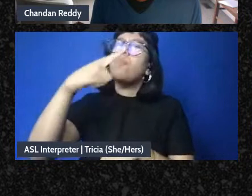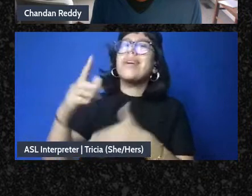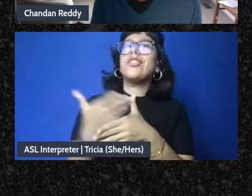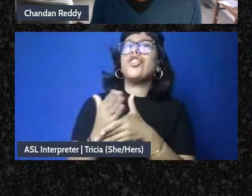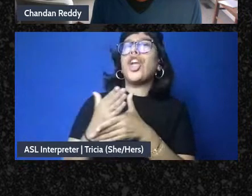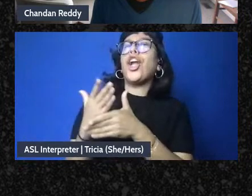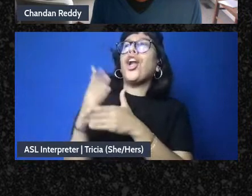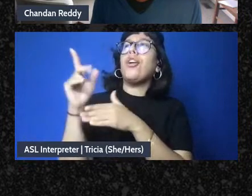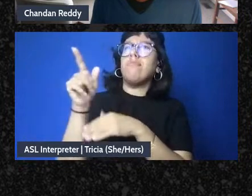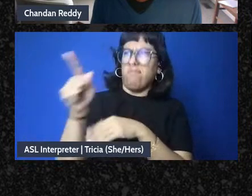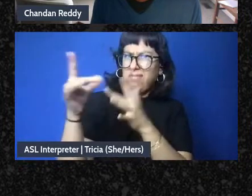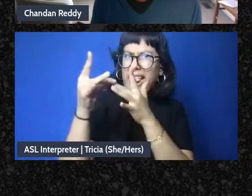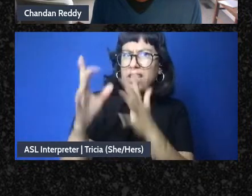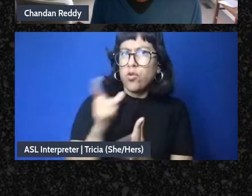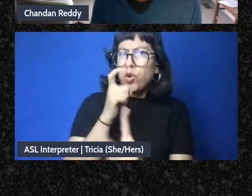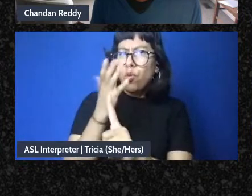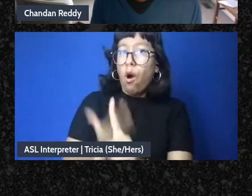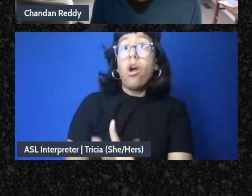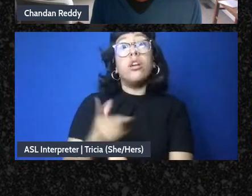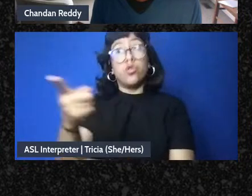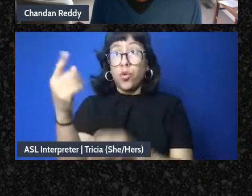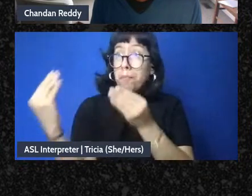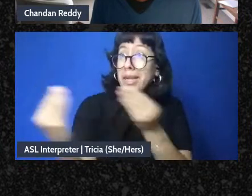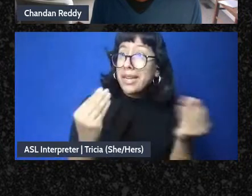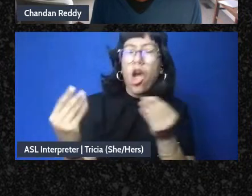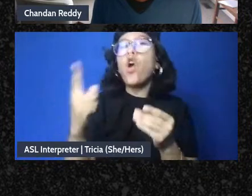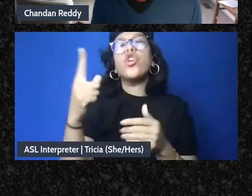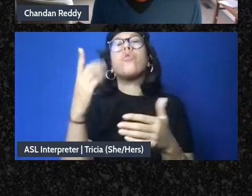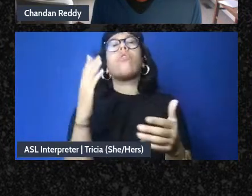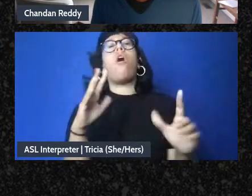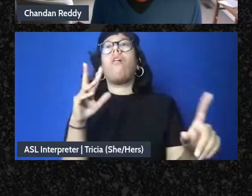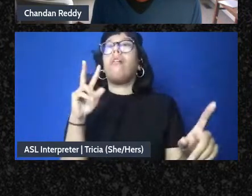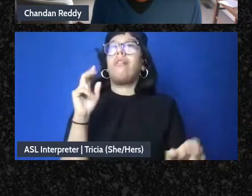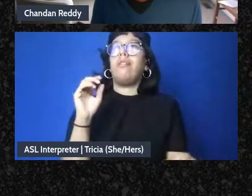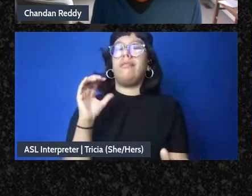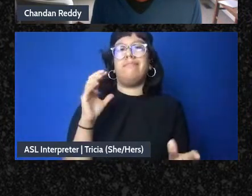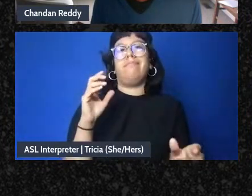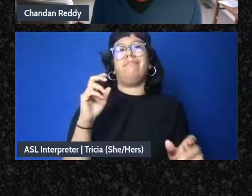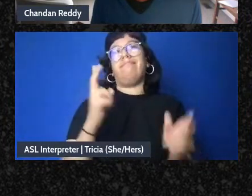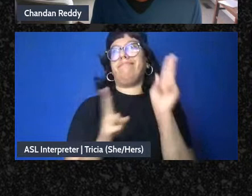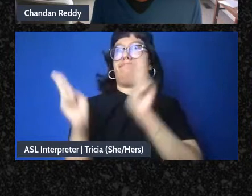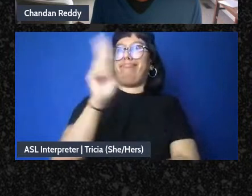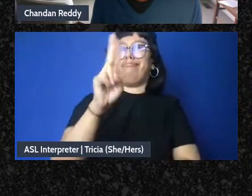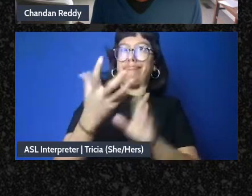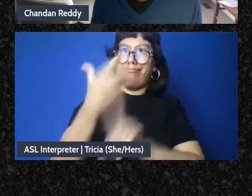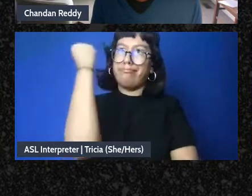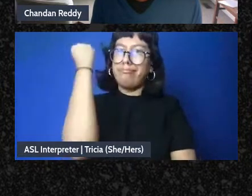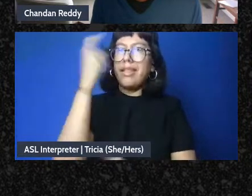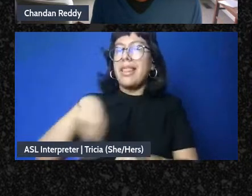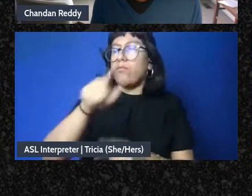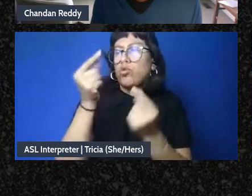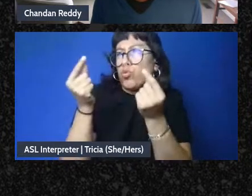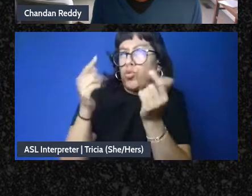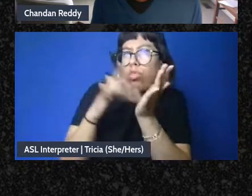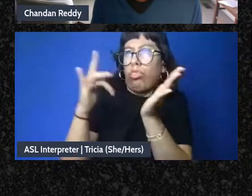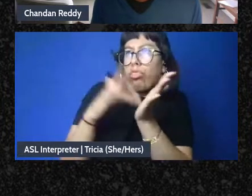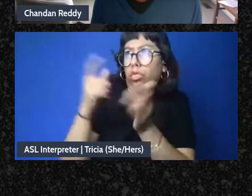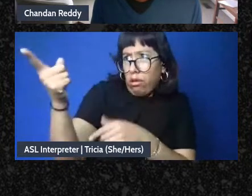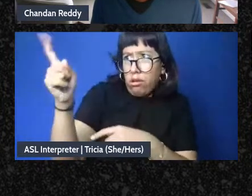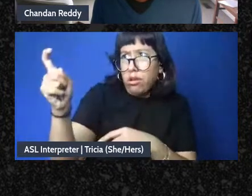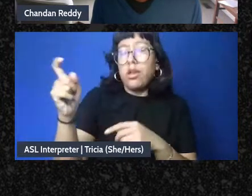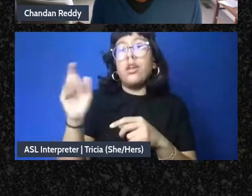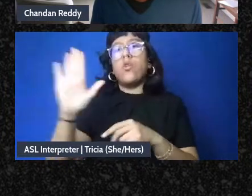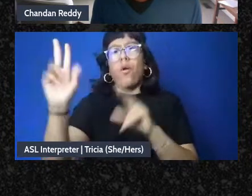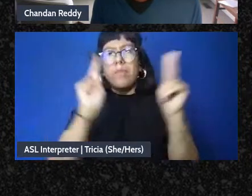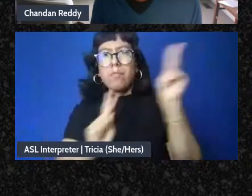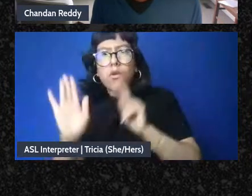facilitative leader that you are do you mediate or do you go for the jugular like what do you do under pressure where are your people from what is your